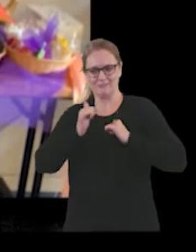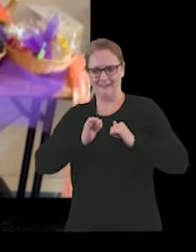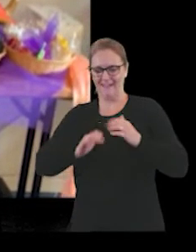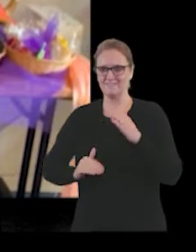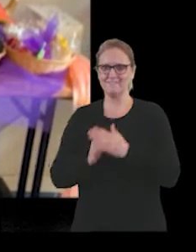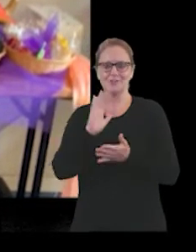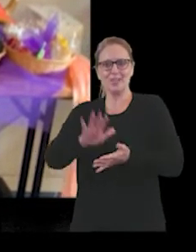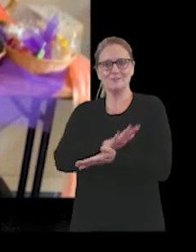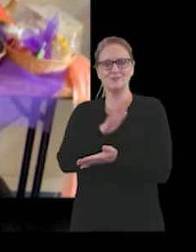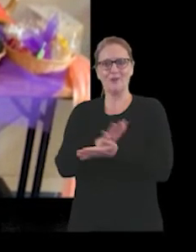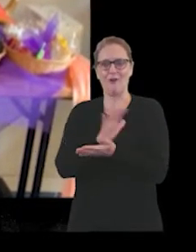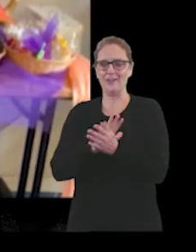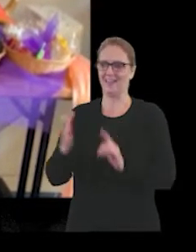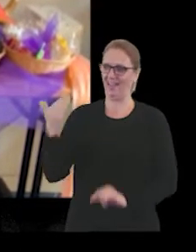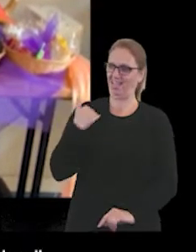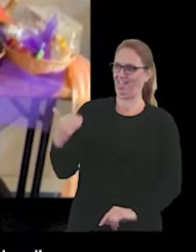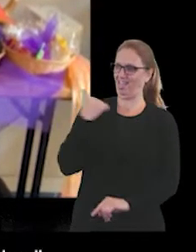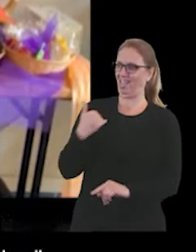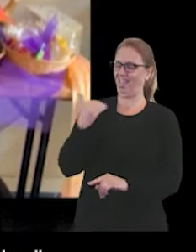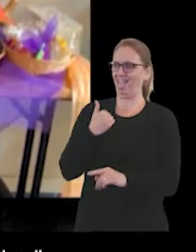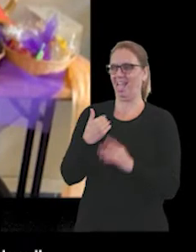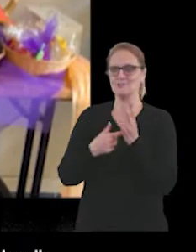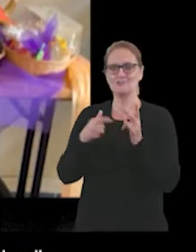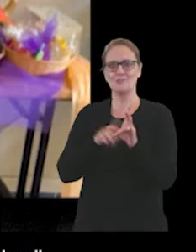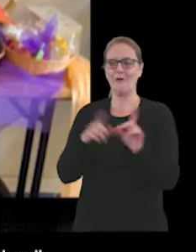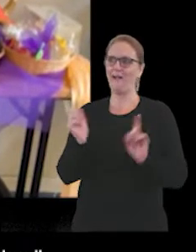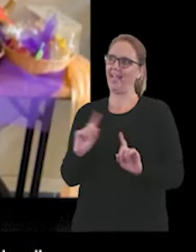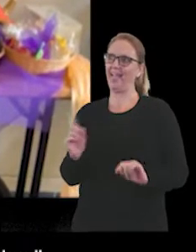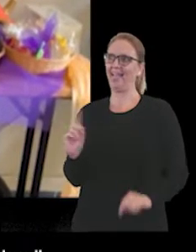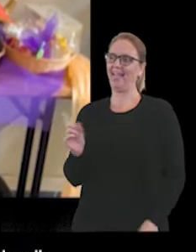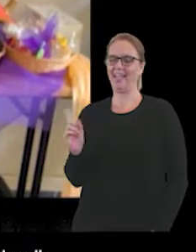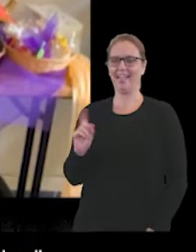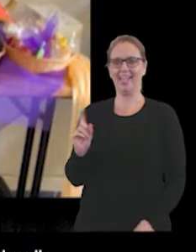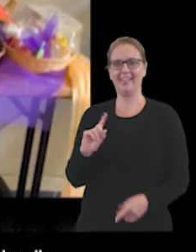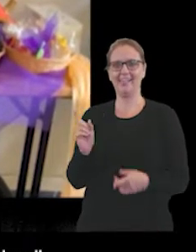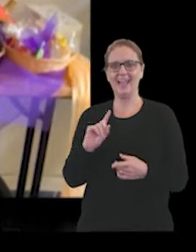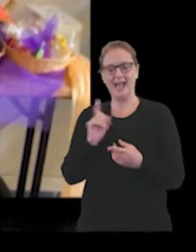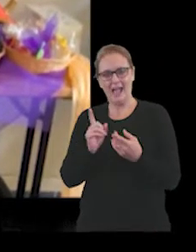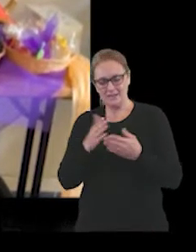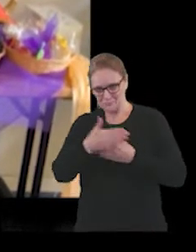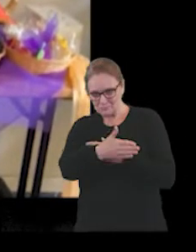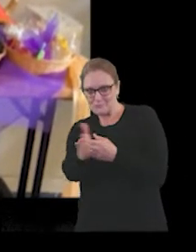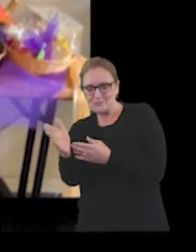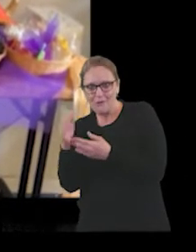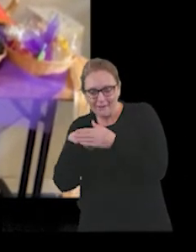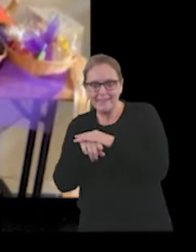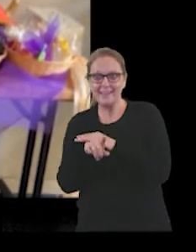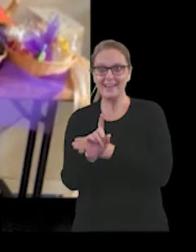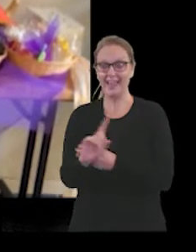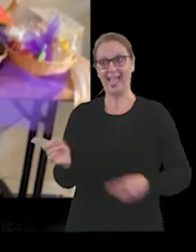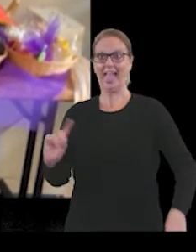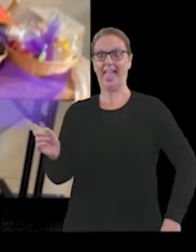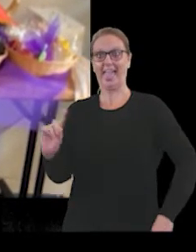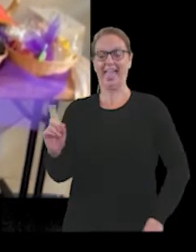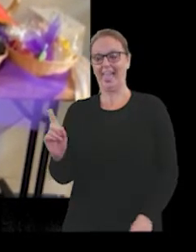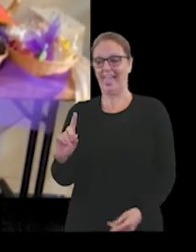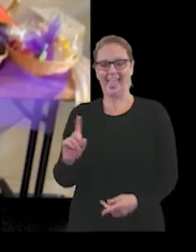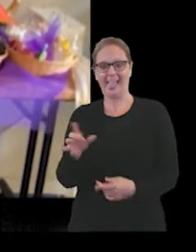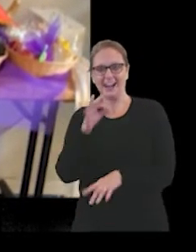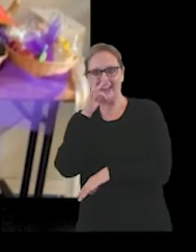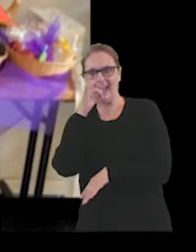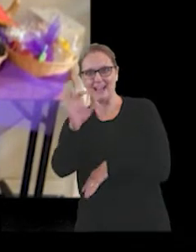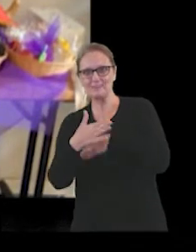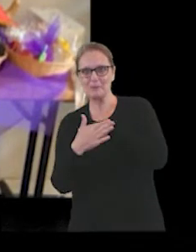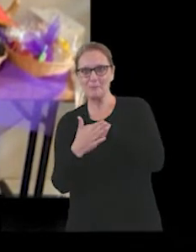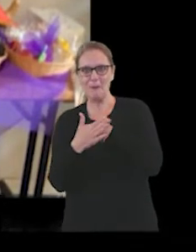always asking me to throw your toy. Tail wagging every time I walked through my door, I could not ask for more. My little